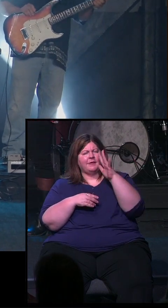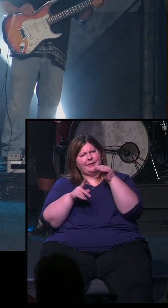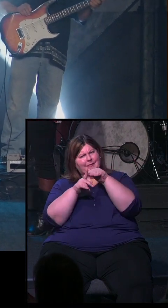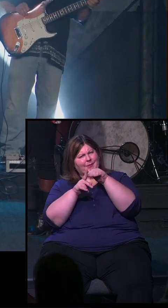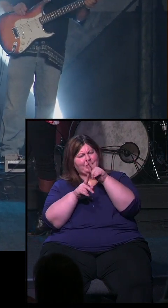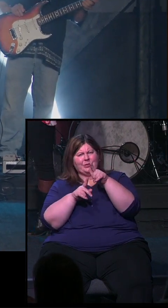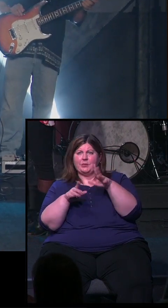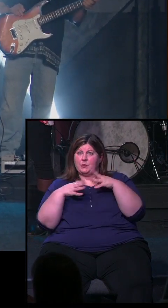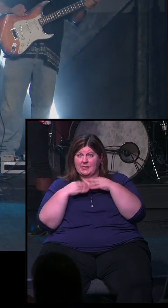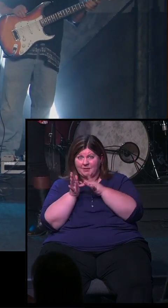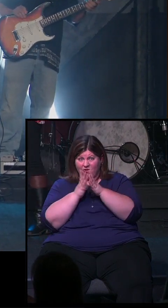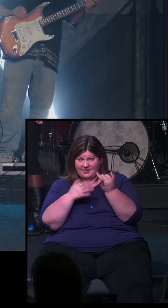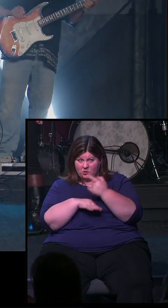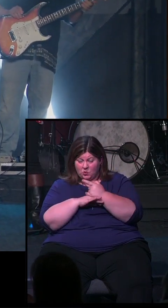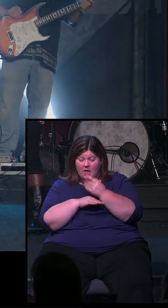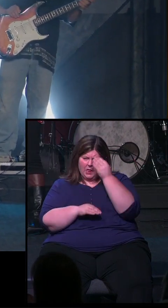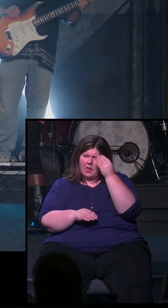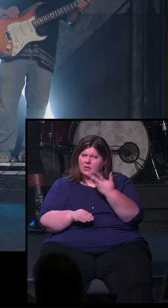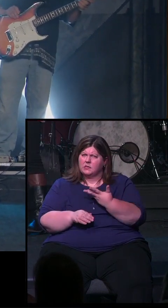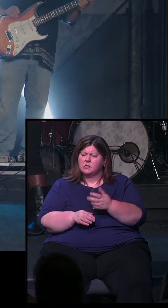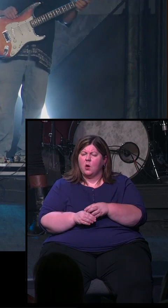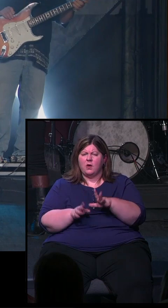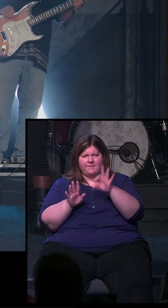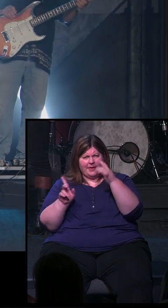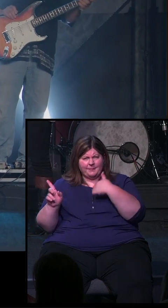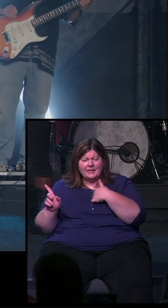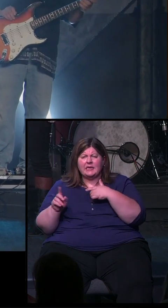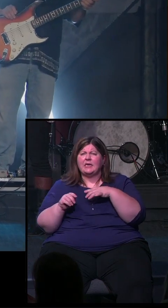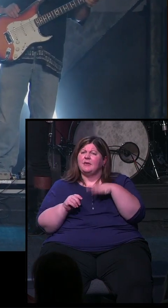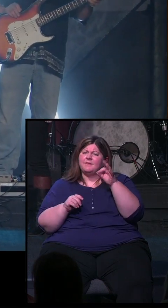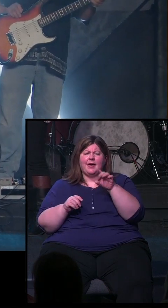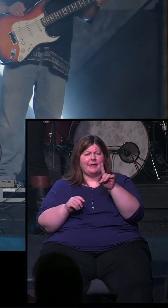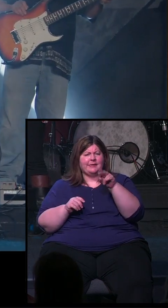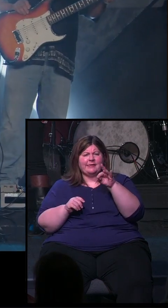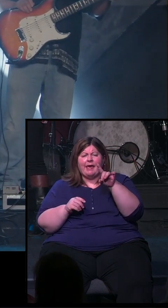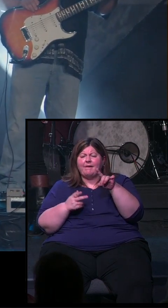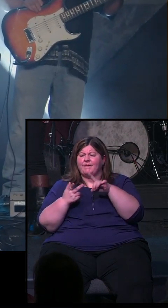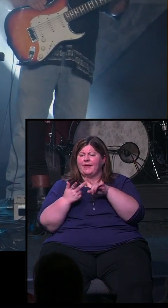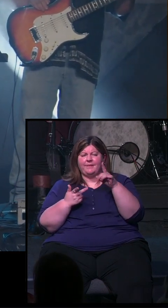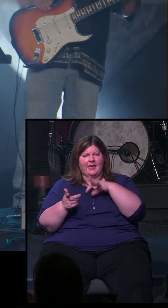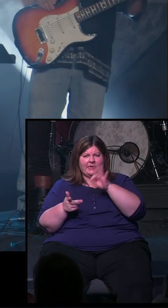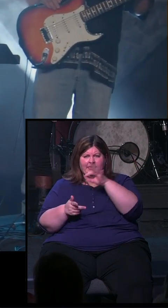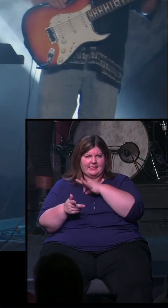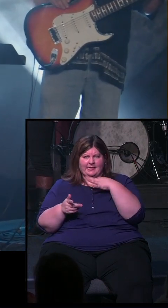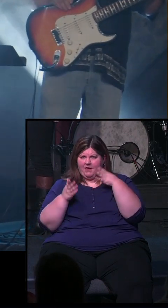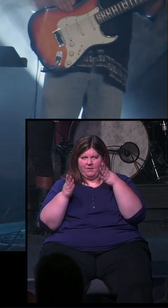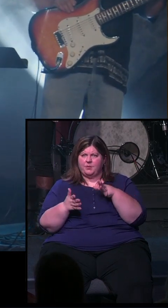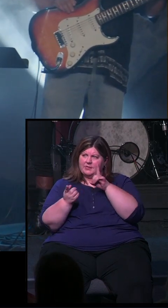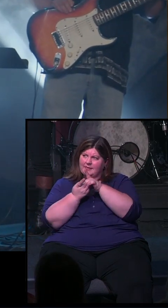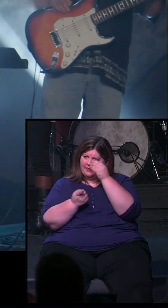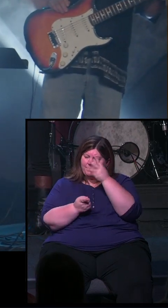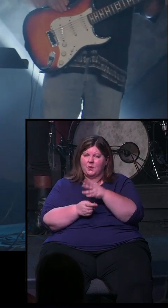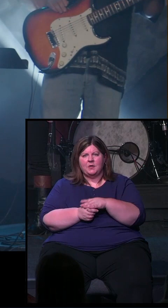you gave your life to Jesus today We want to know about that Will you find me? Will you find David? Will you find one of us on staff? Because we want to